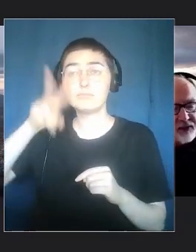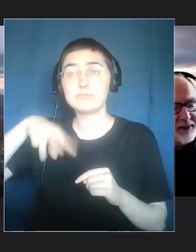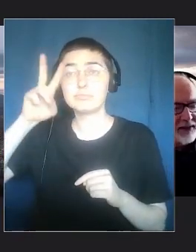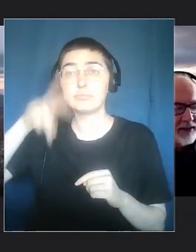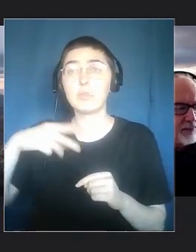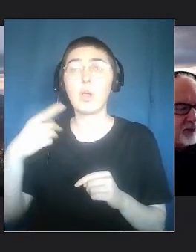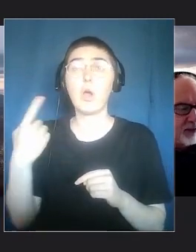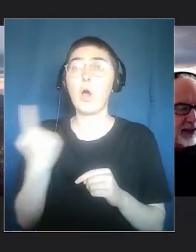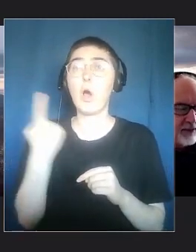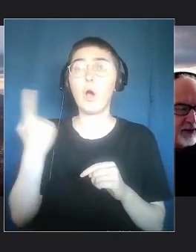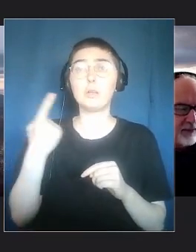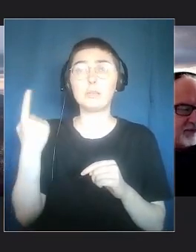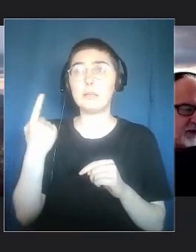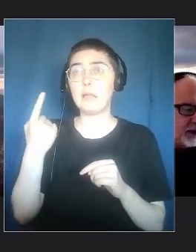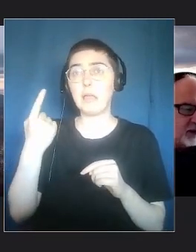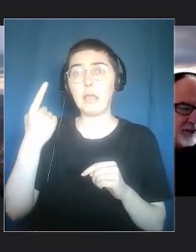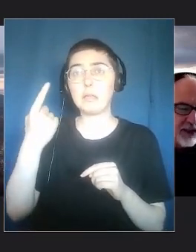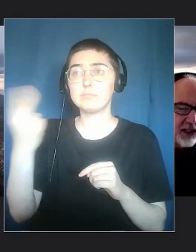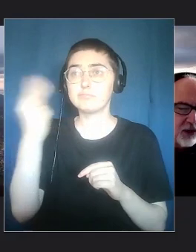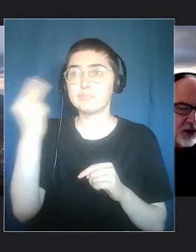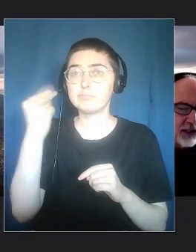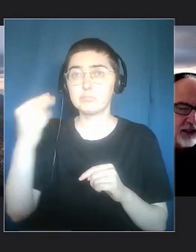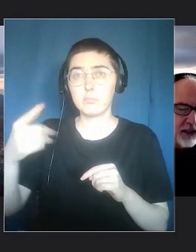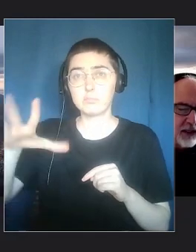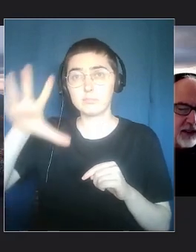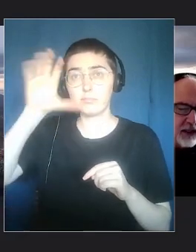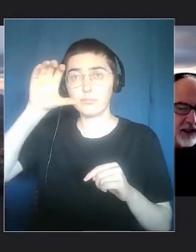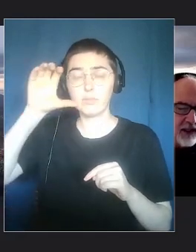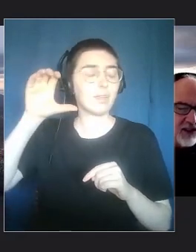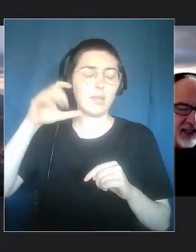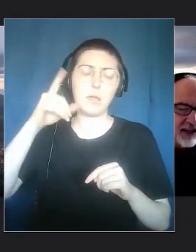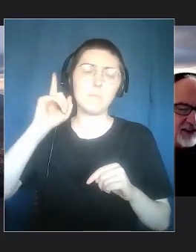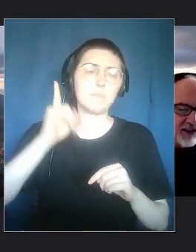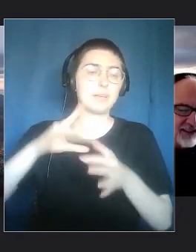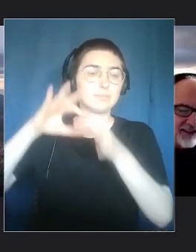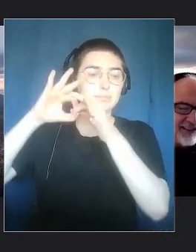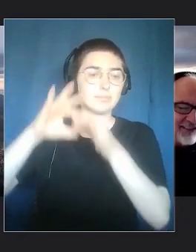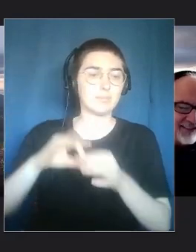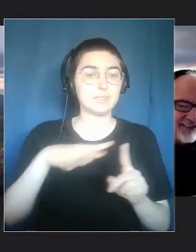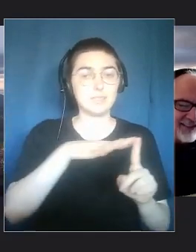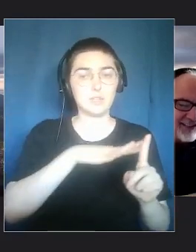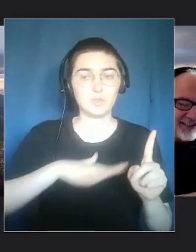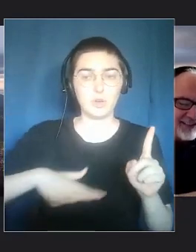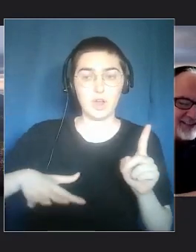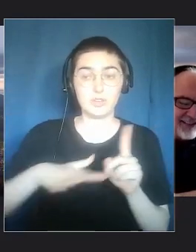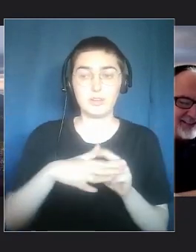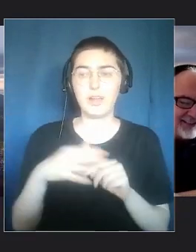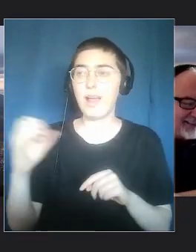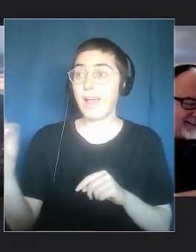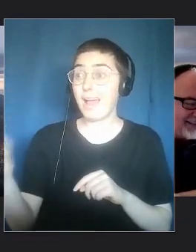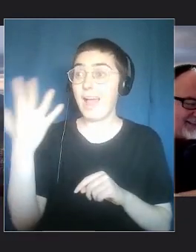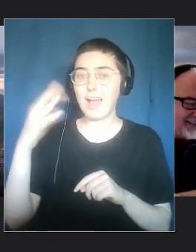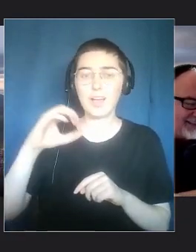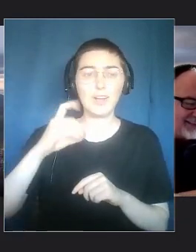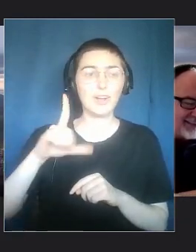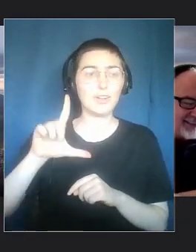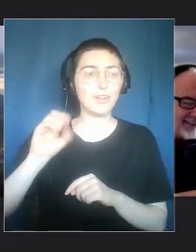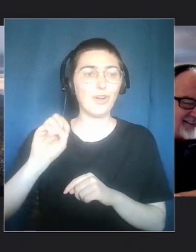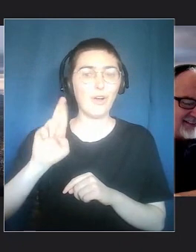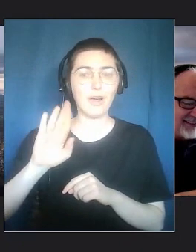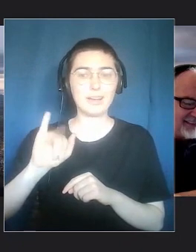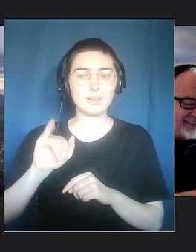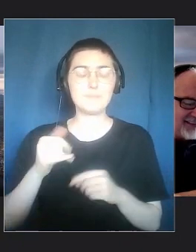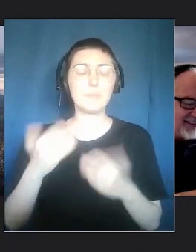places in which learning takes place. There is Gloria here. Yes,